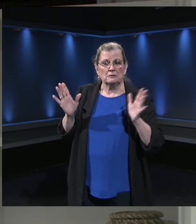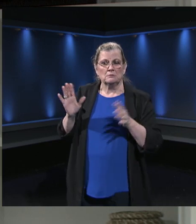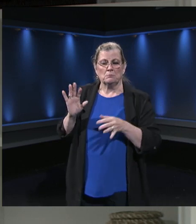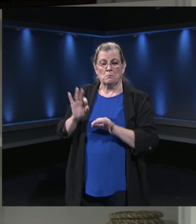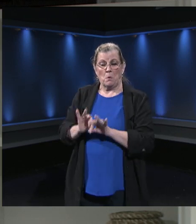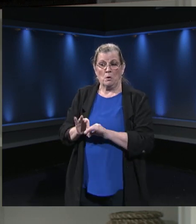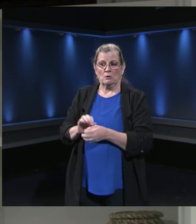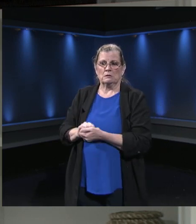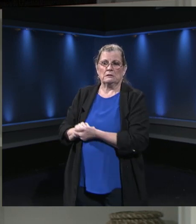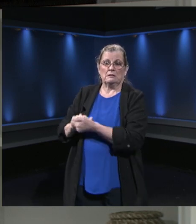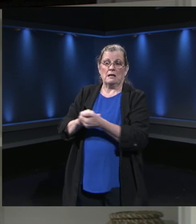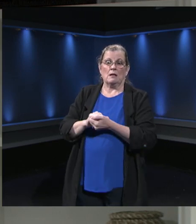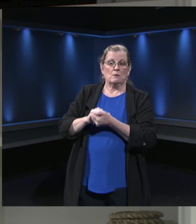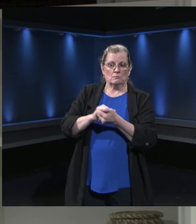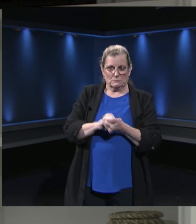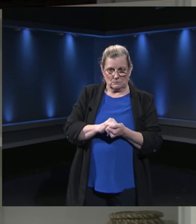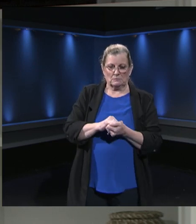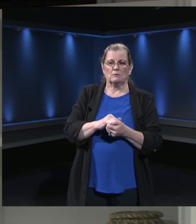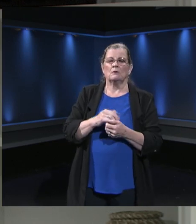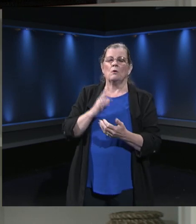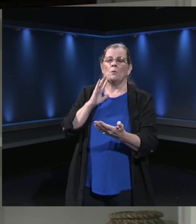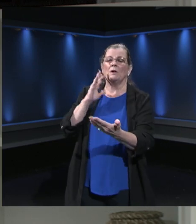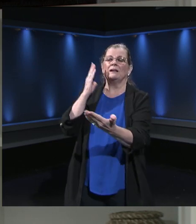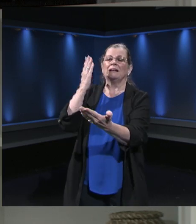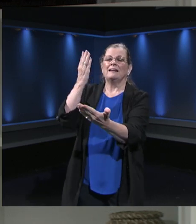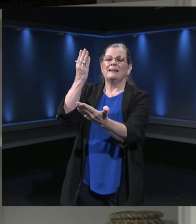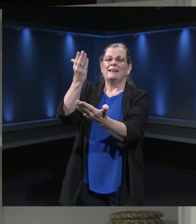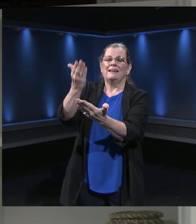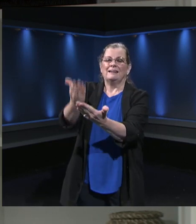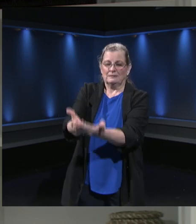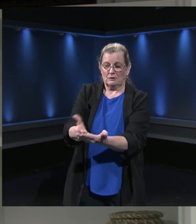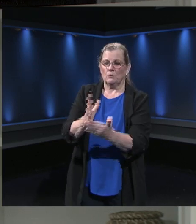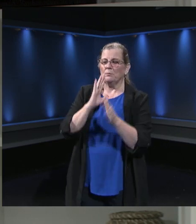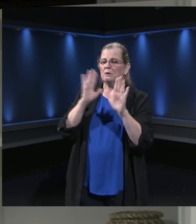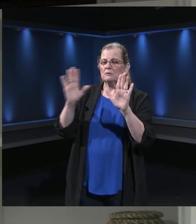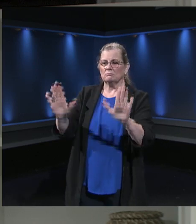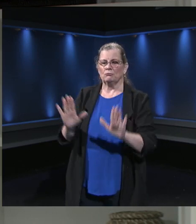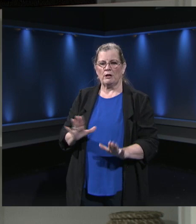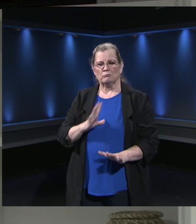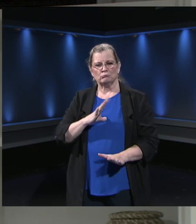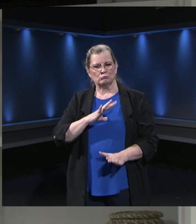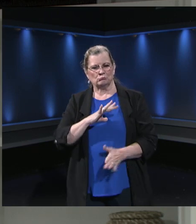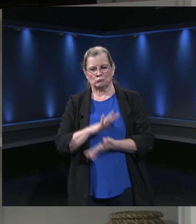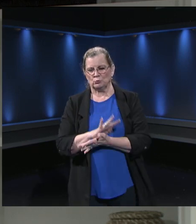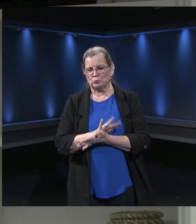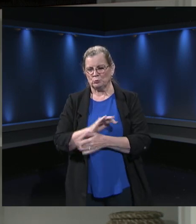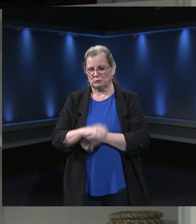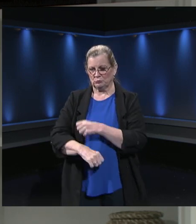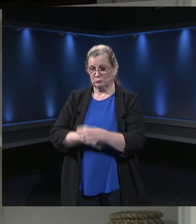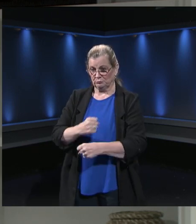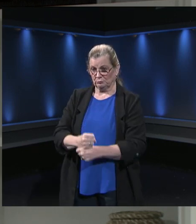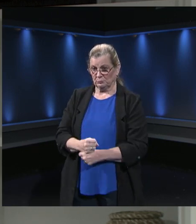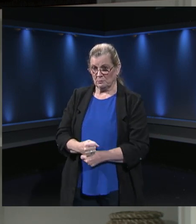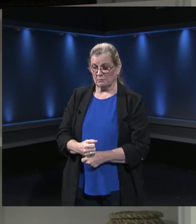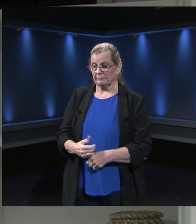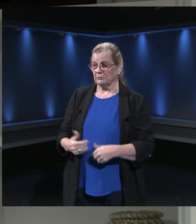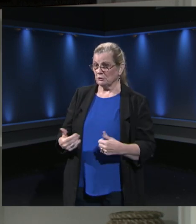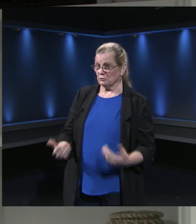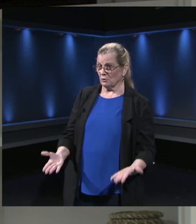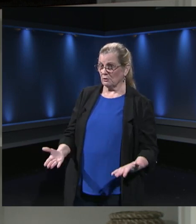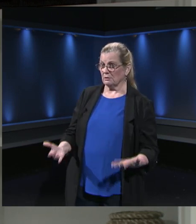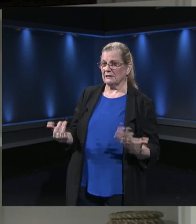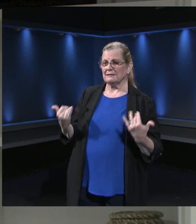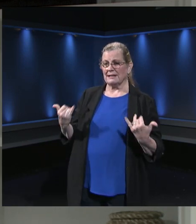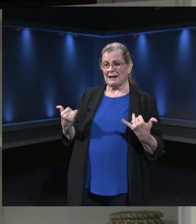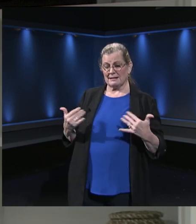we will deliver an extraordinary school year for your children and for your family. So let's get right to it. Tracy, want to